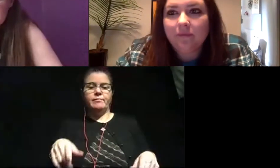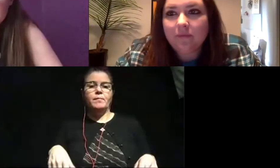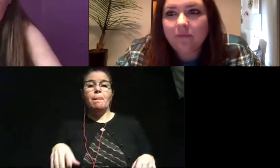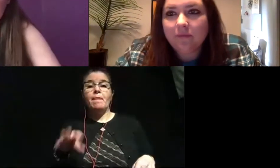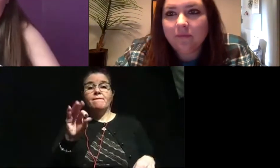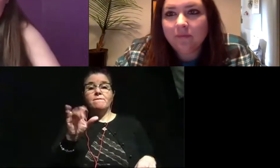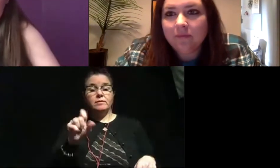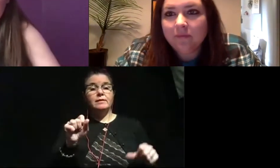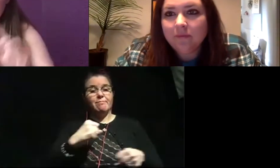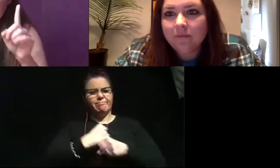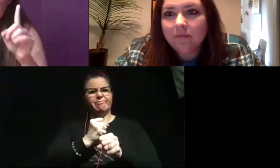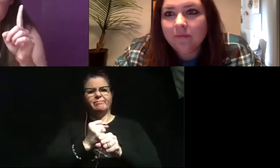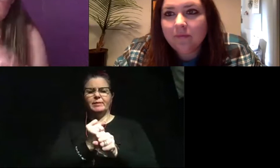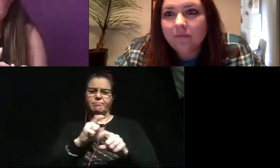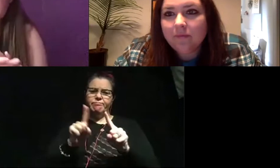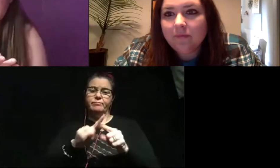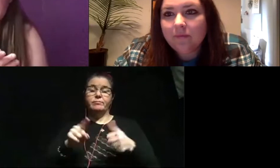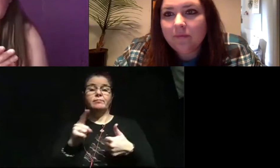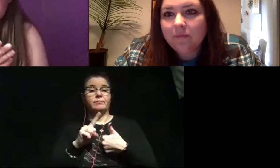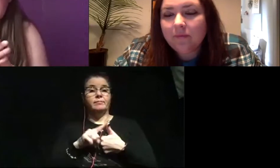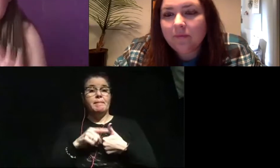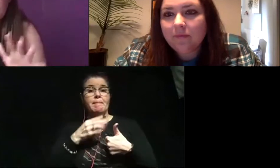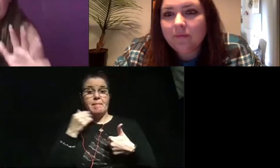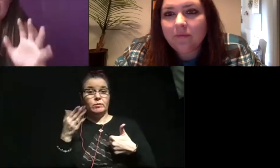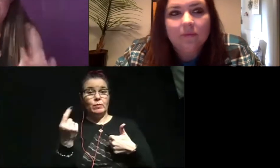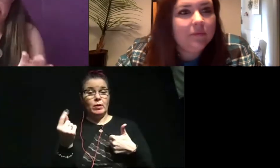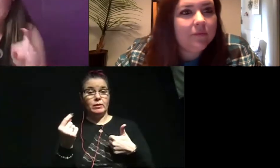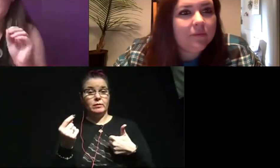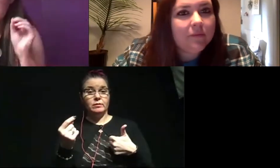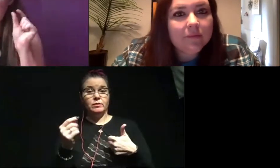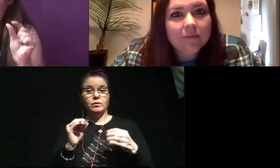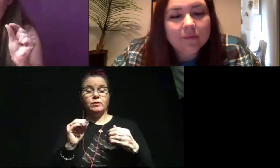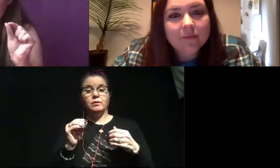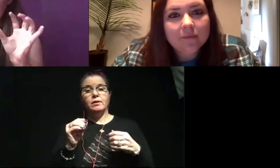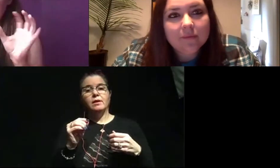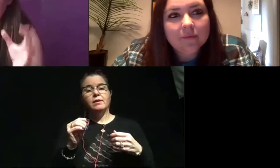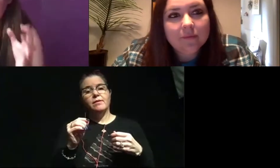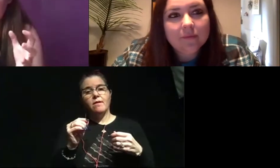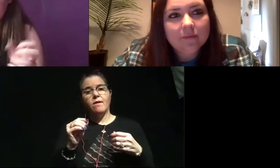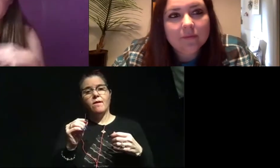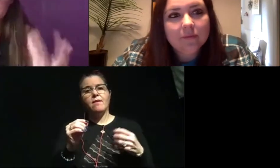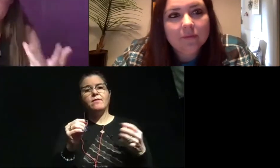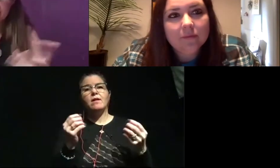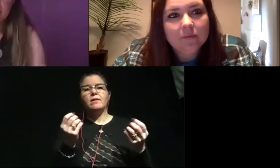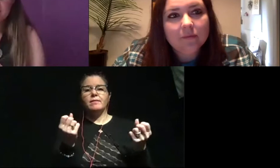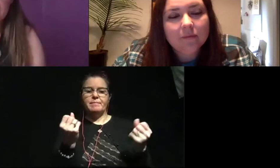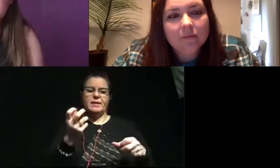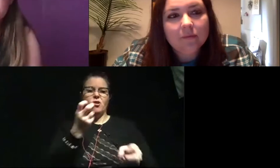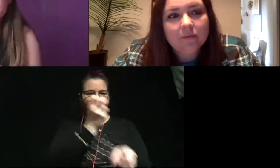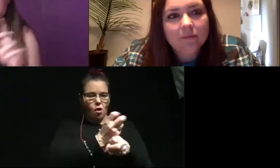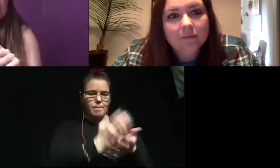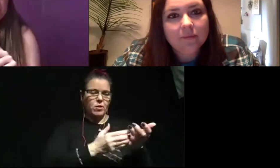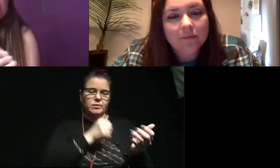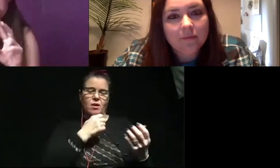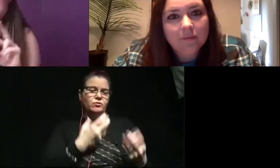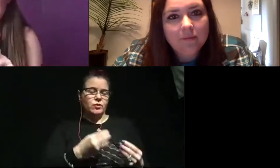can be made in a whole bunch of ways. So first, the best way is to not have any soft or have a lot of hard parts instead of soft parts. So